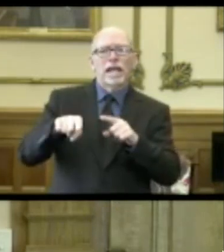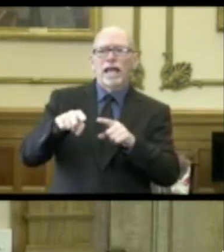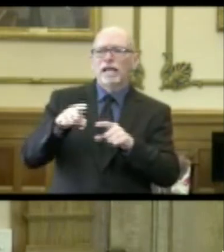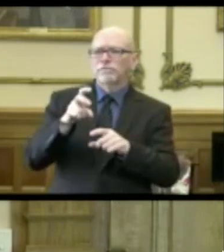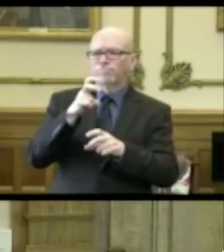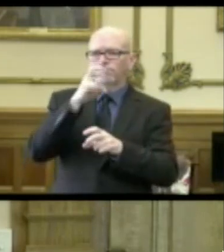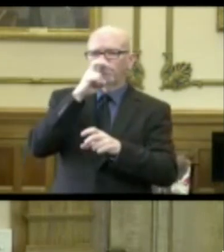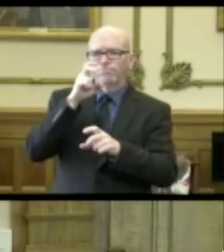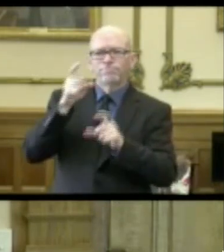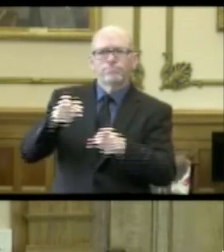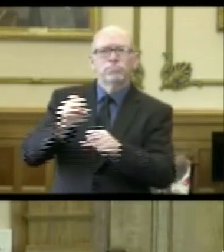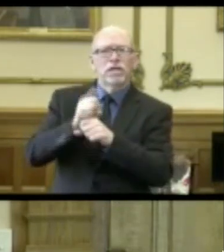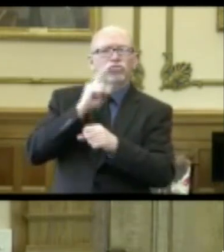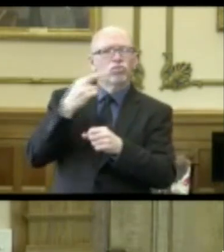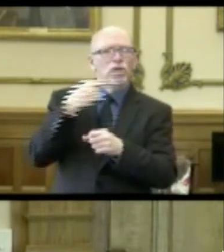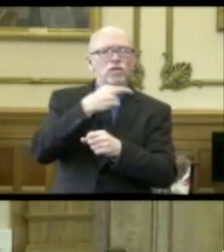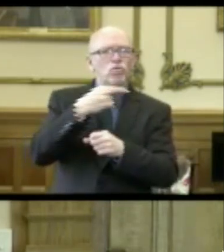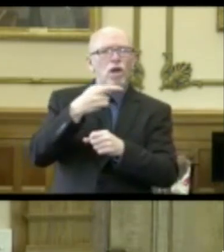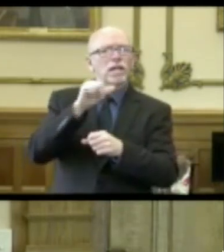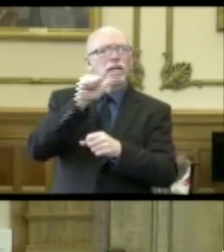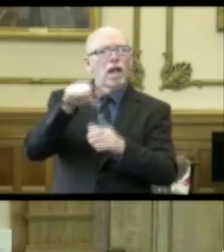further while still keeping restaurants open?